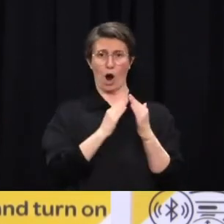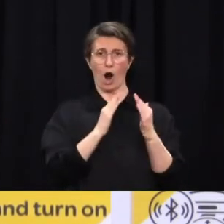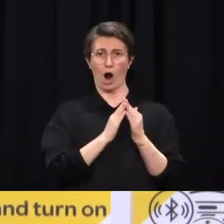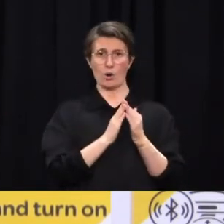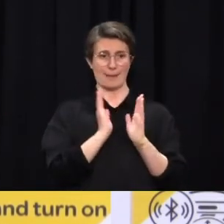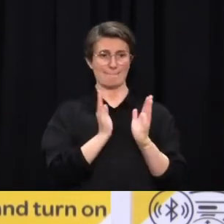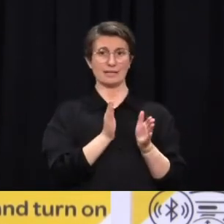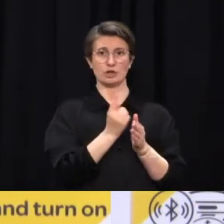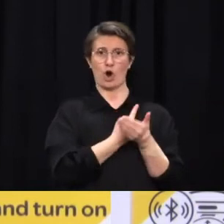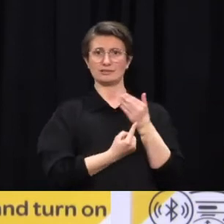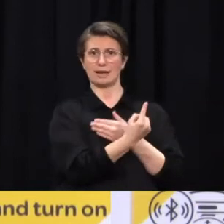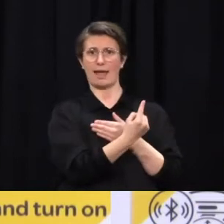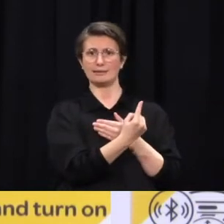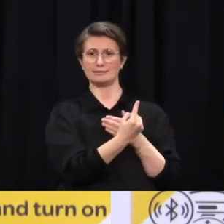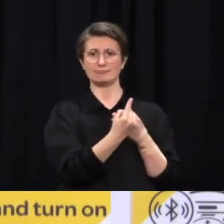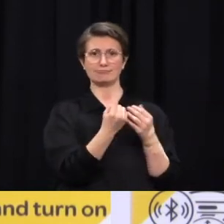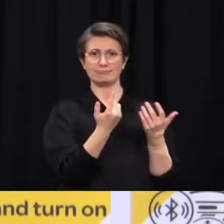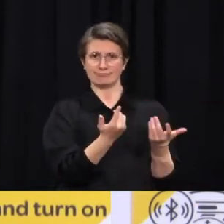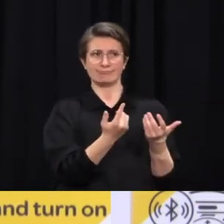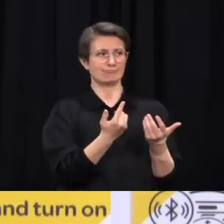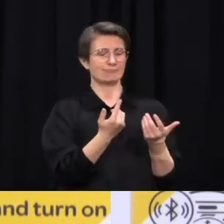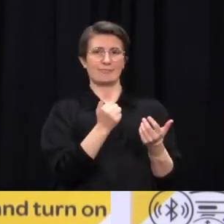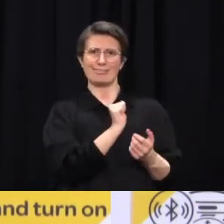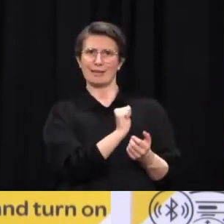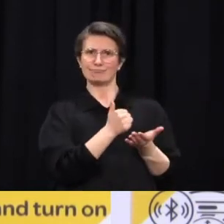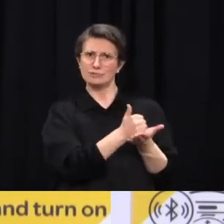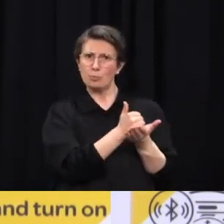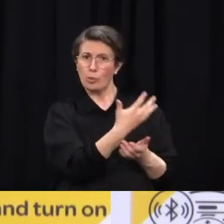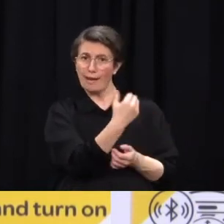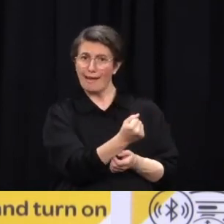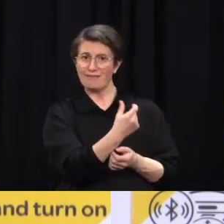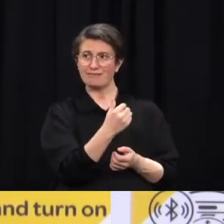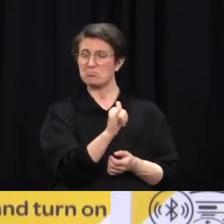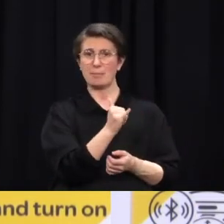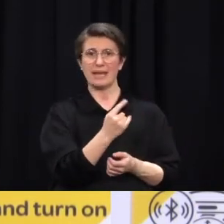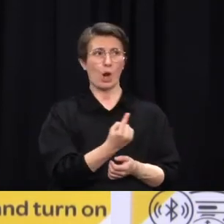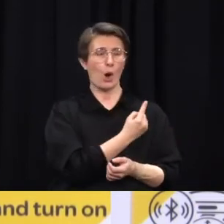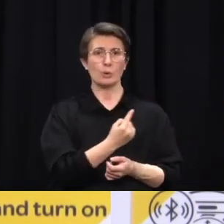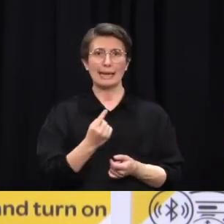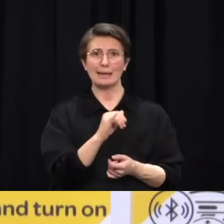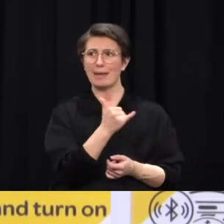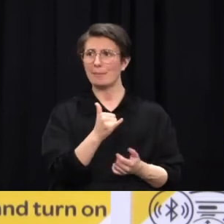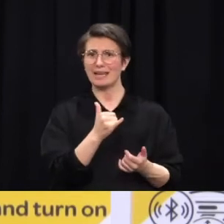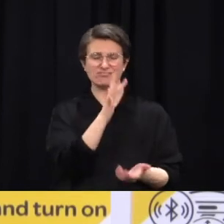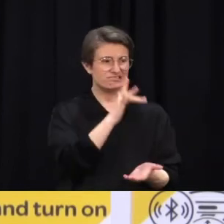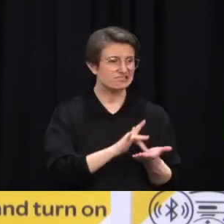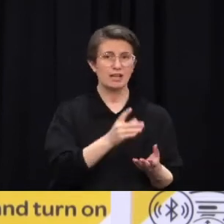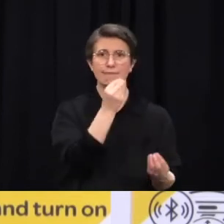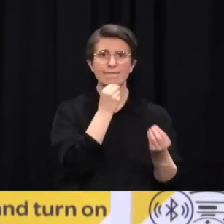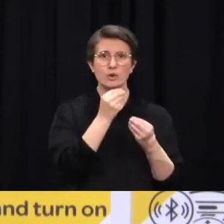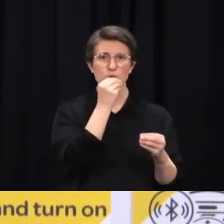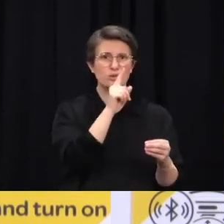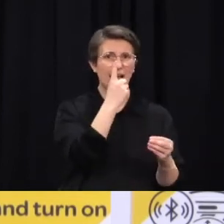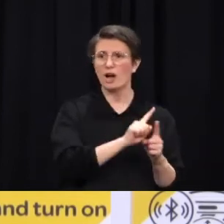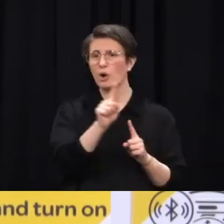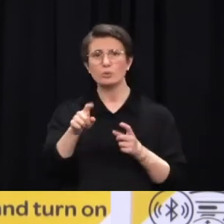quite isolated? mean, have reports that it might take up to six days to get some groceries delivered or even some supermarkets you